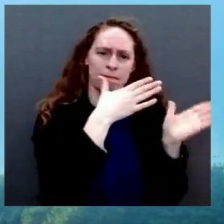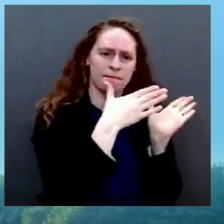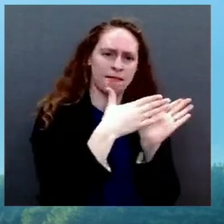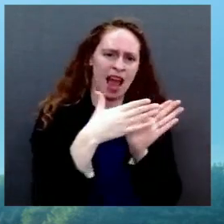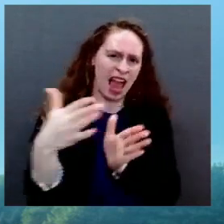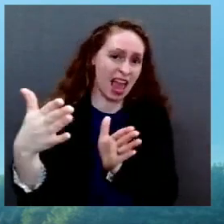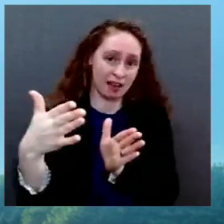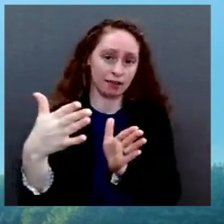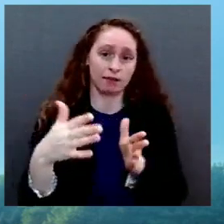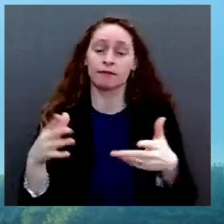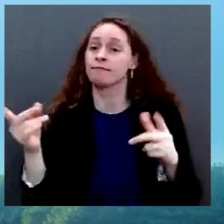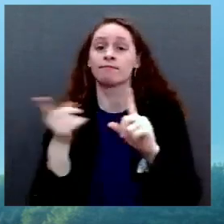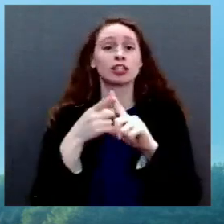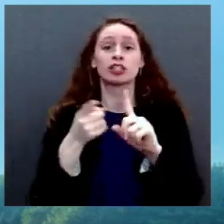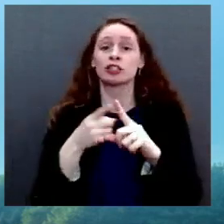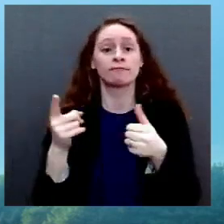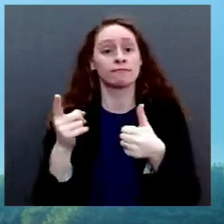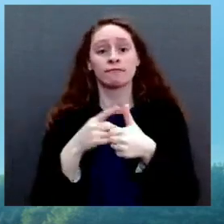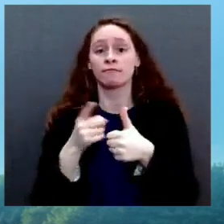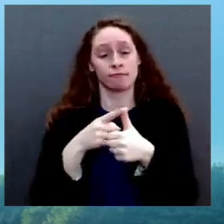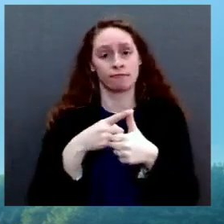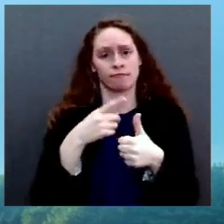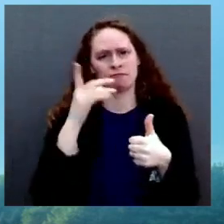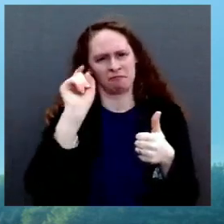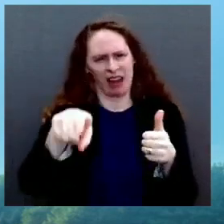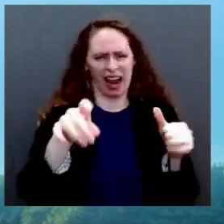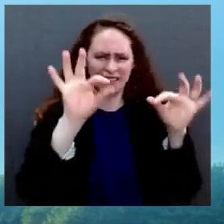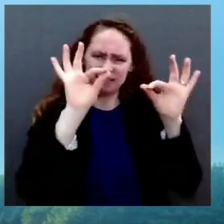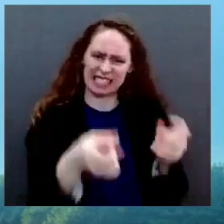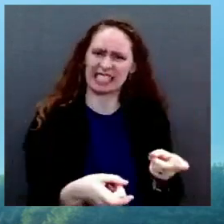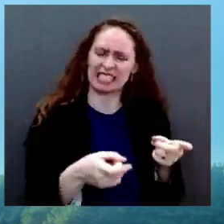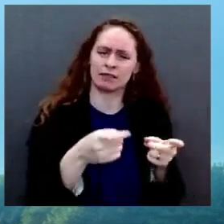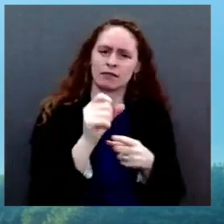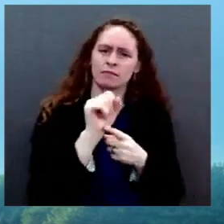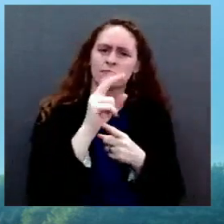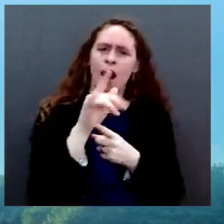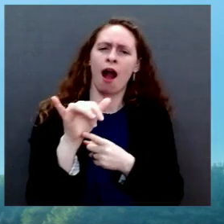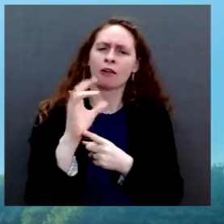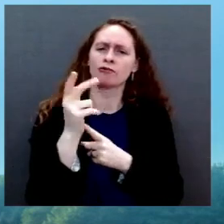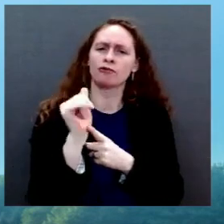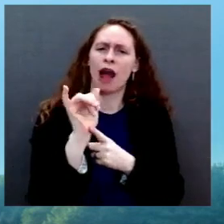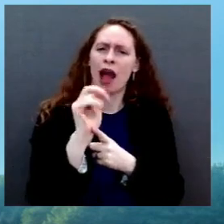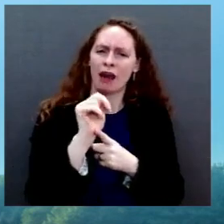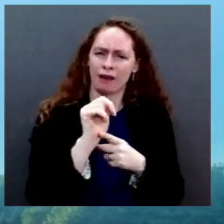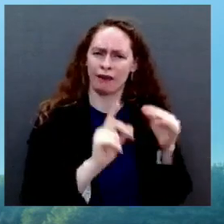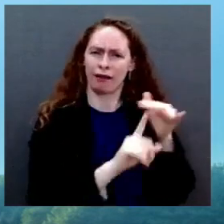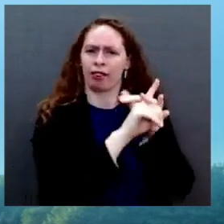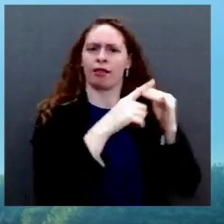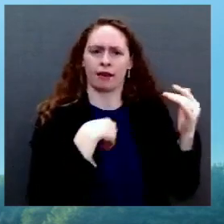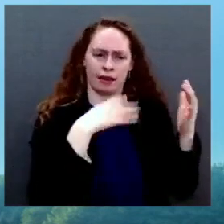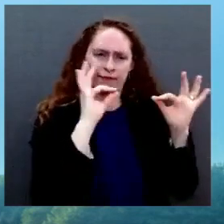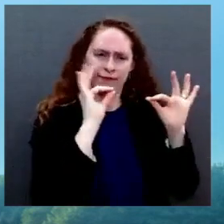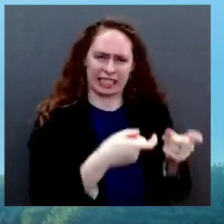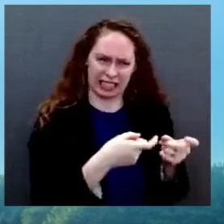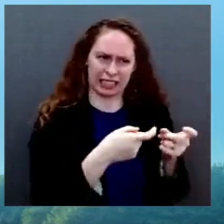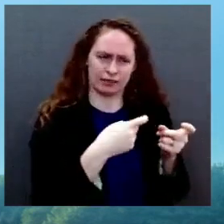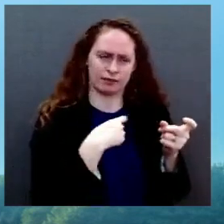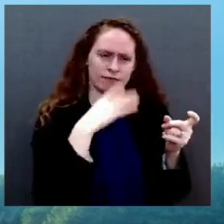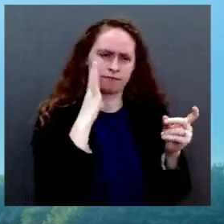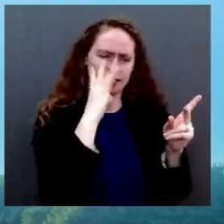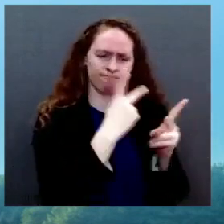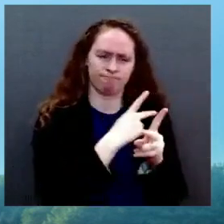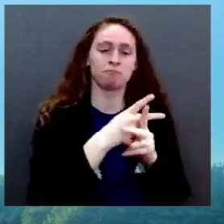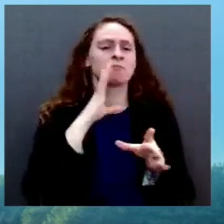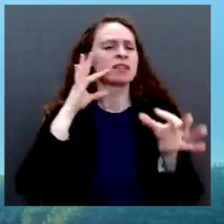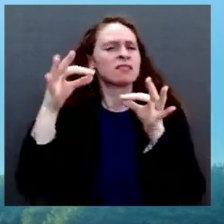discussion on that in a couple of weeks with the Secretary of Agriculture. Protecting consumers, number two. Three,